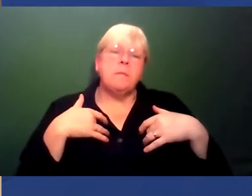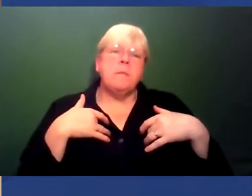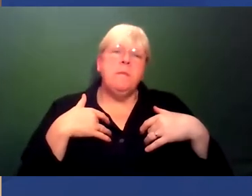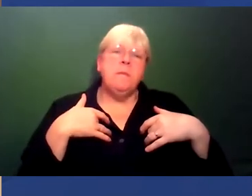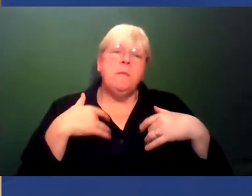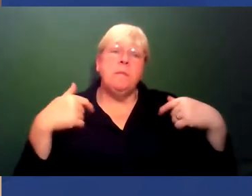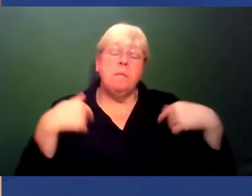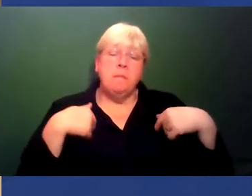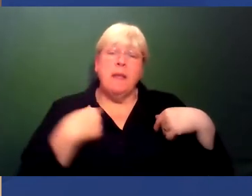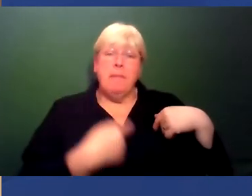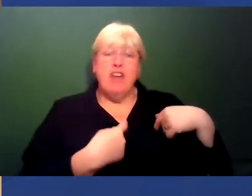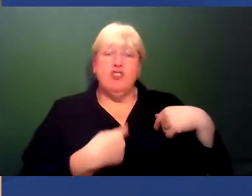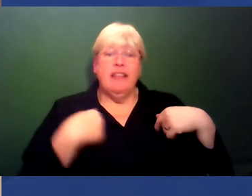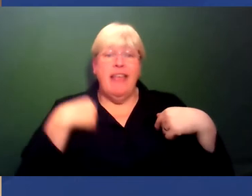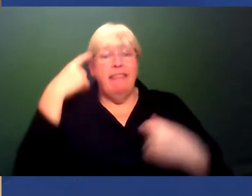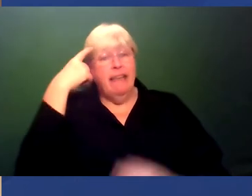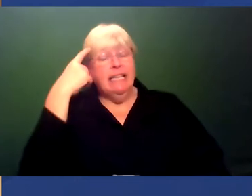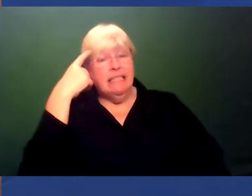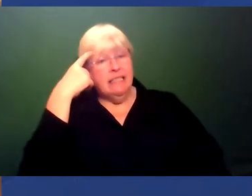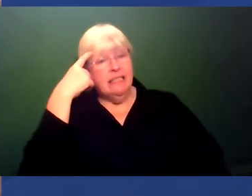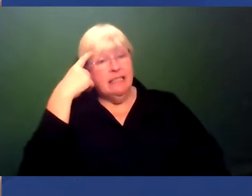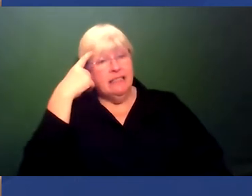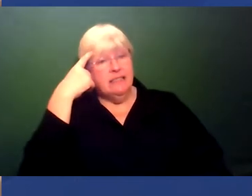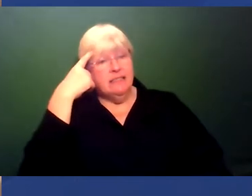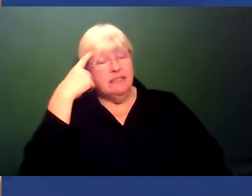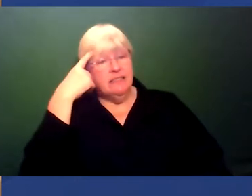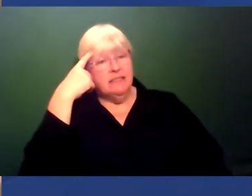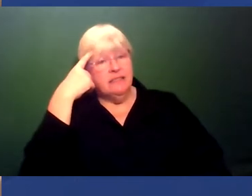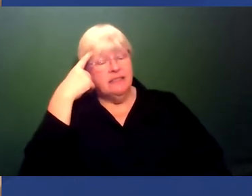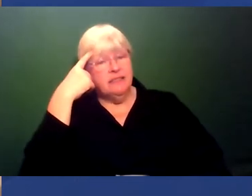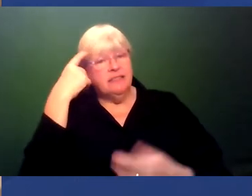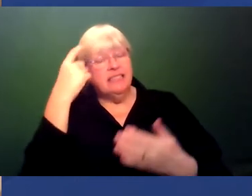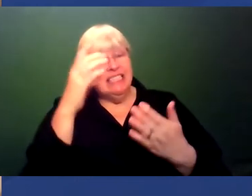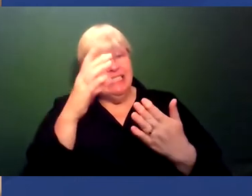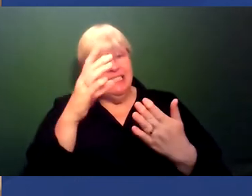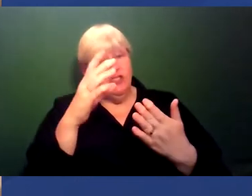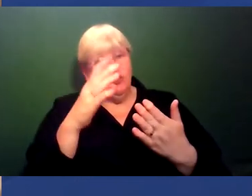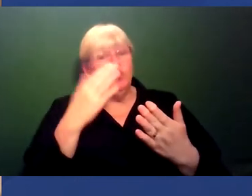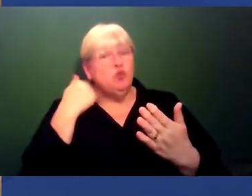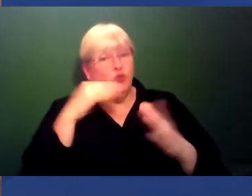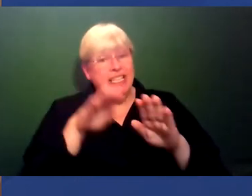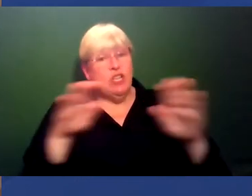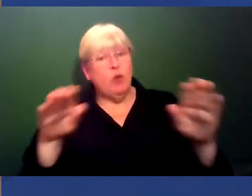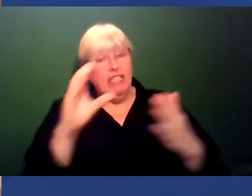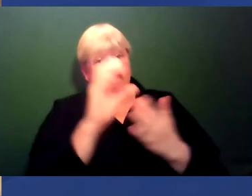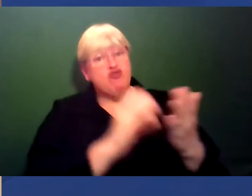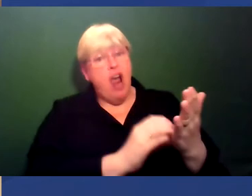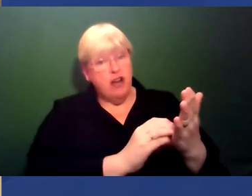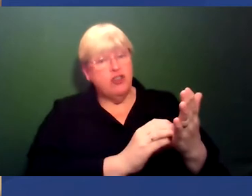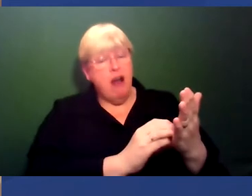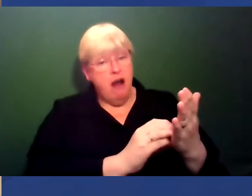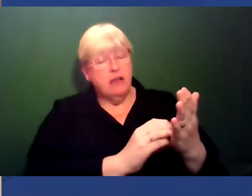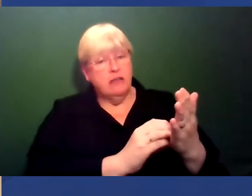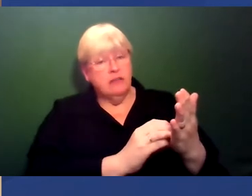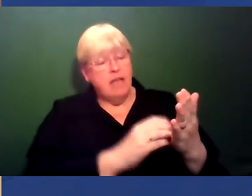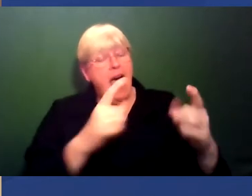I personally think that things like the Race Equality Charter mark, Athena, Swan, what they do do is they allow you to look